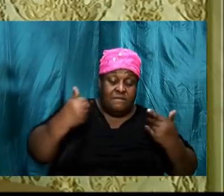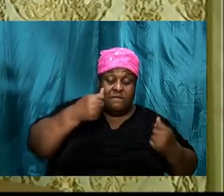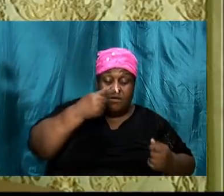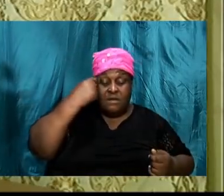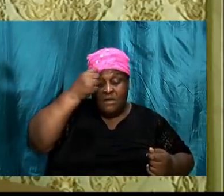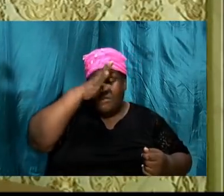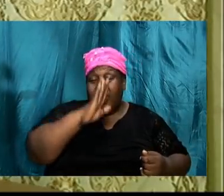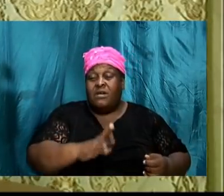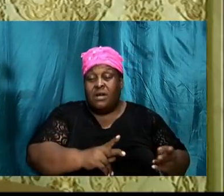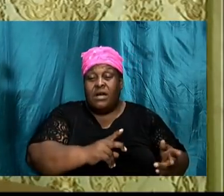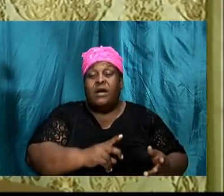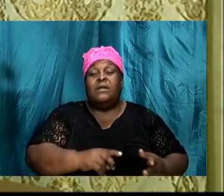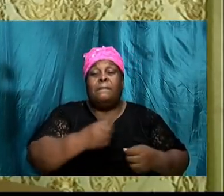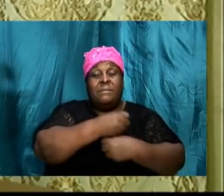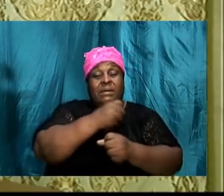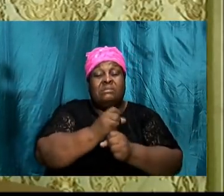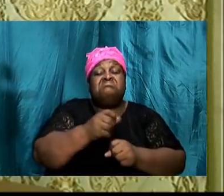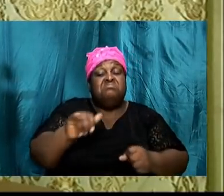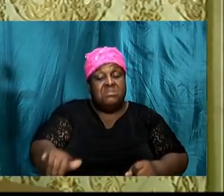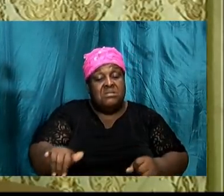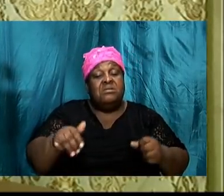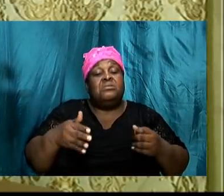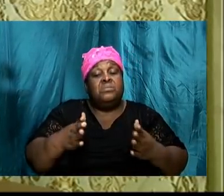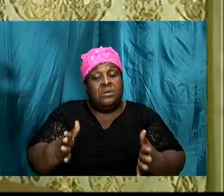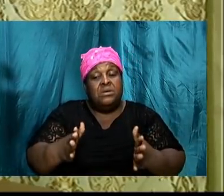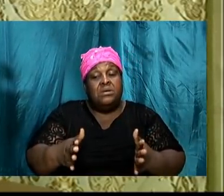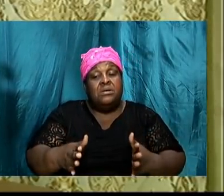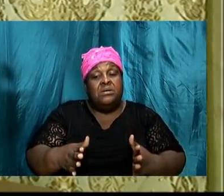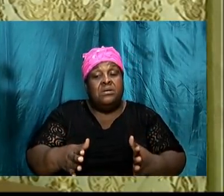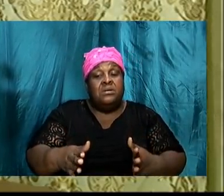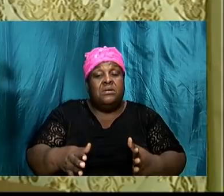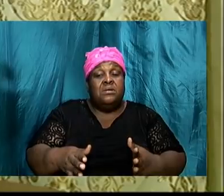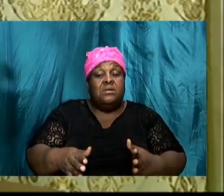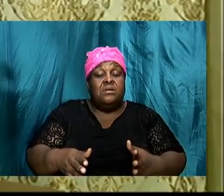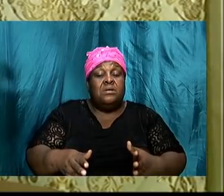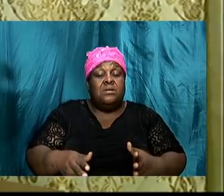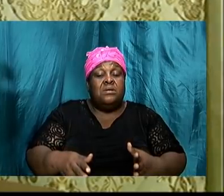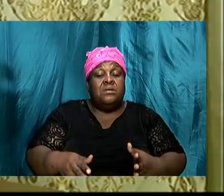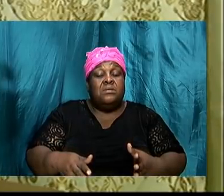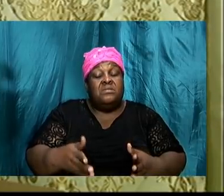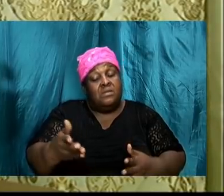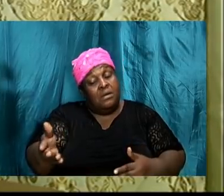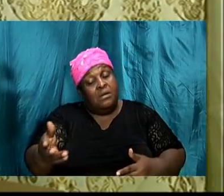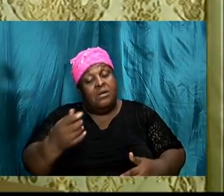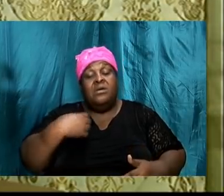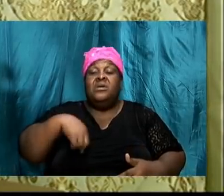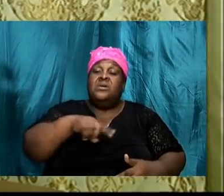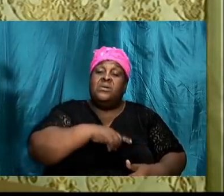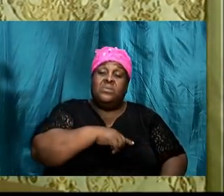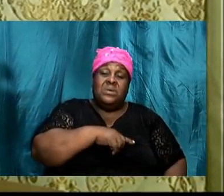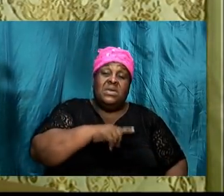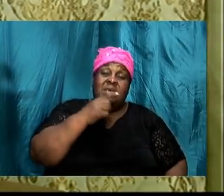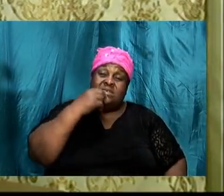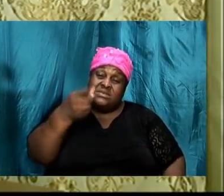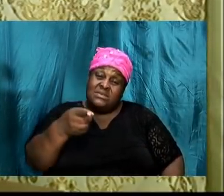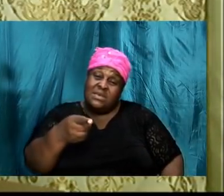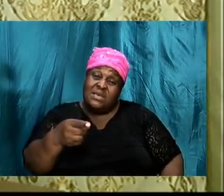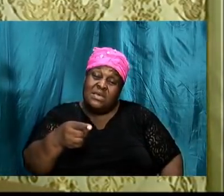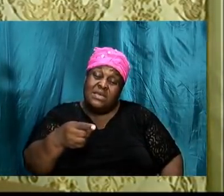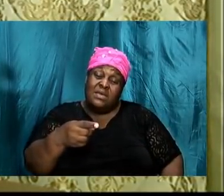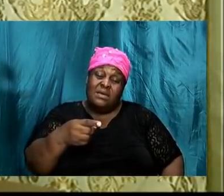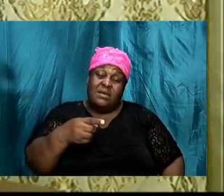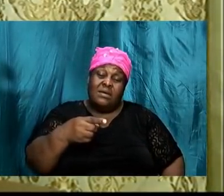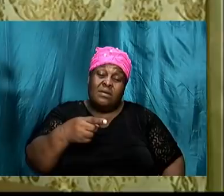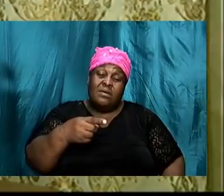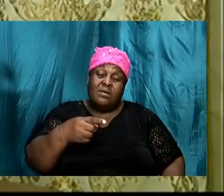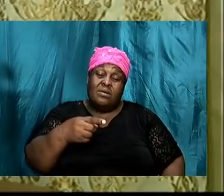And then there is what we consider our will, where we exercise our will and do what we want. And anytime